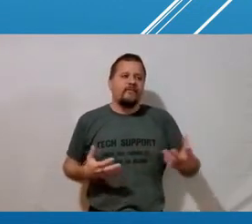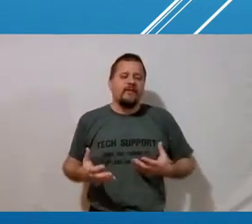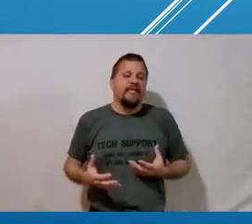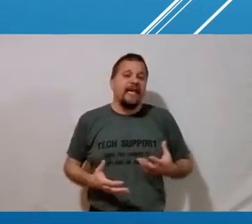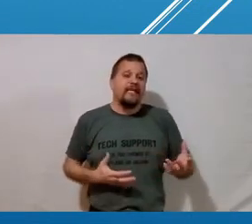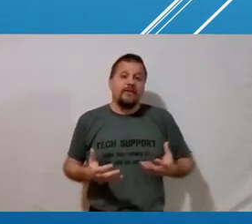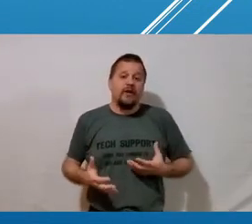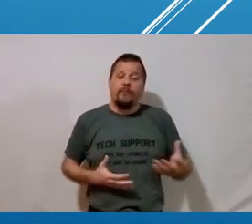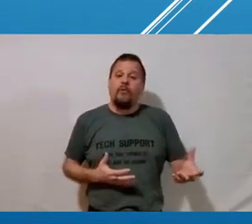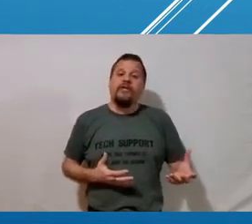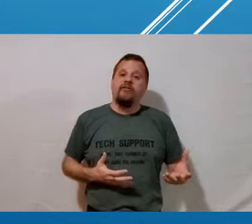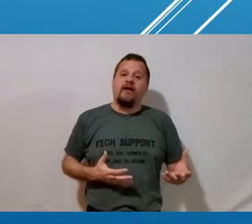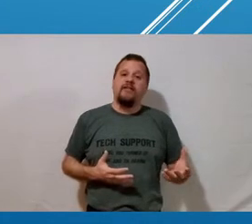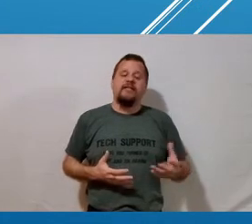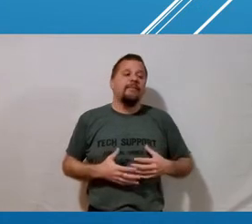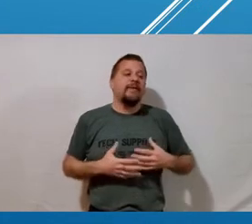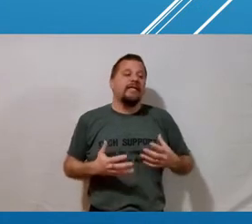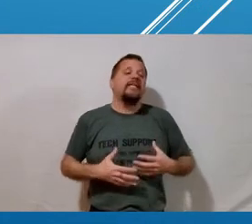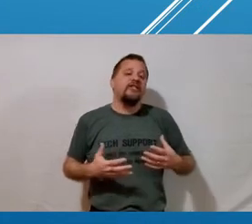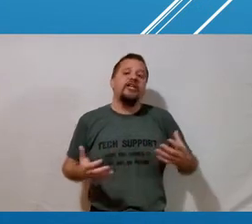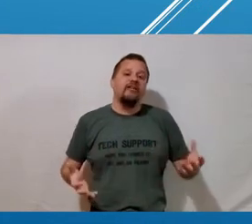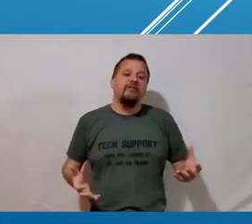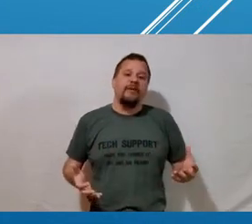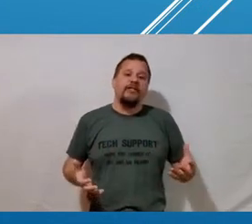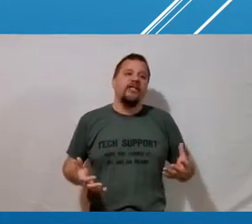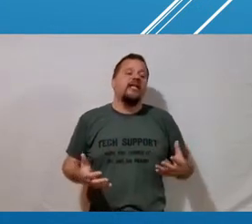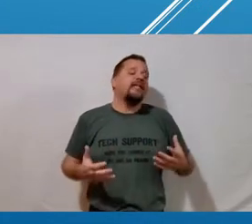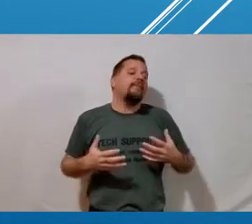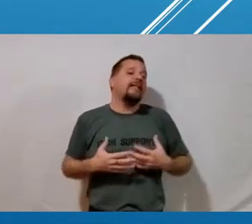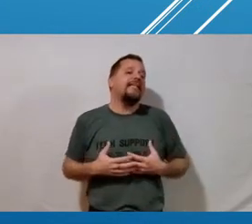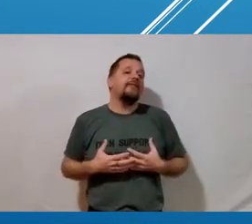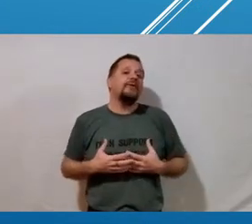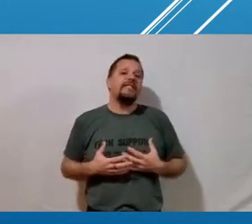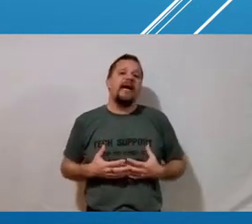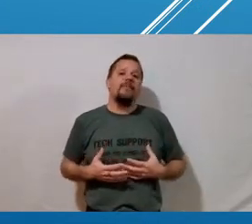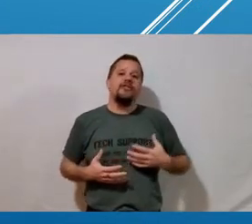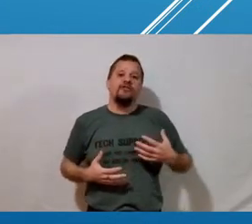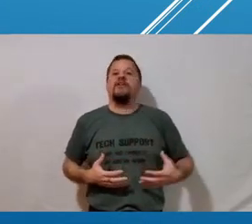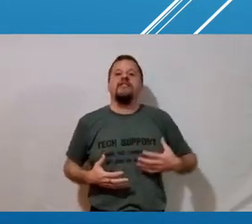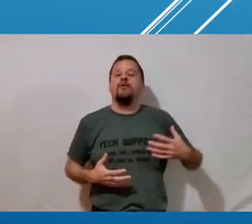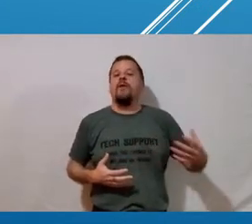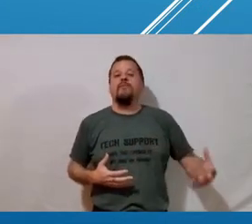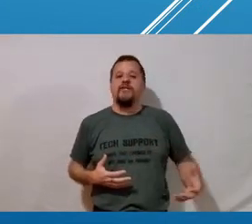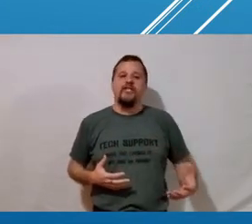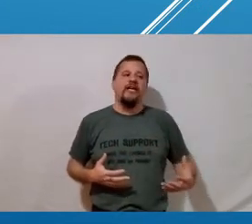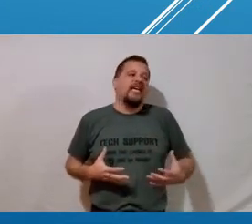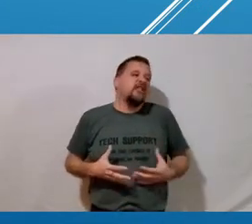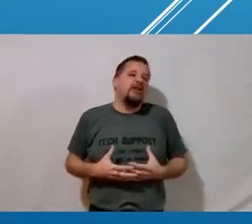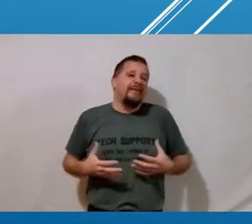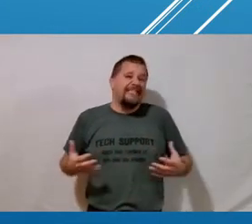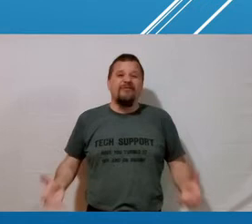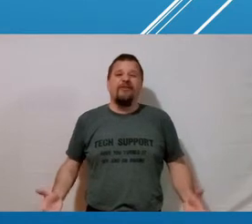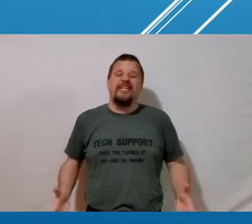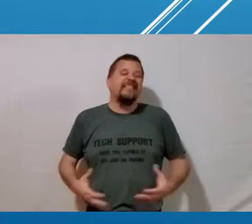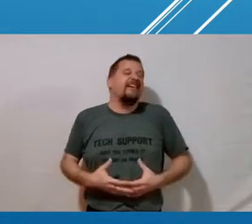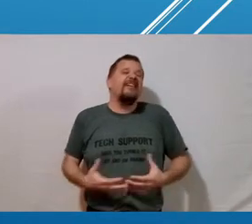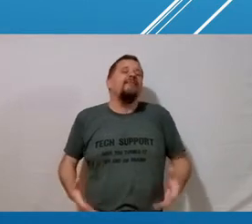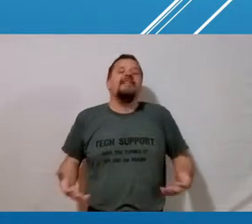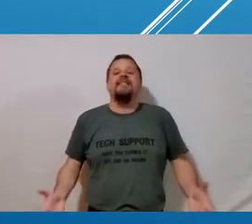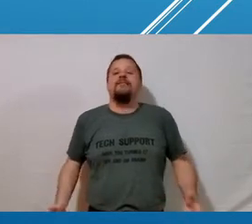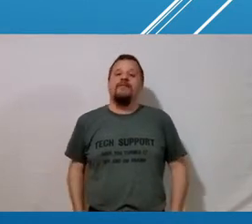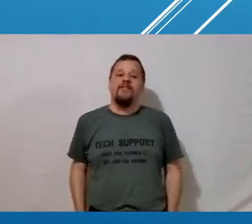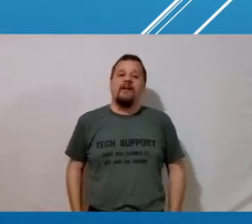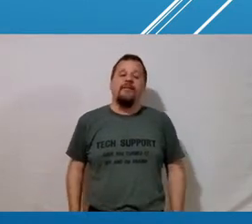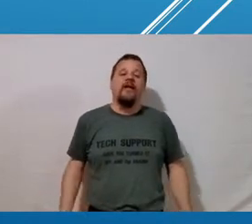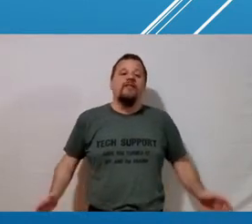to get our point across the ability to share information the ability to establish trust and cooperation is going to be different